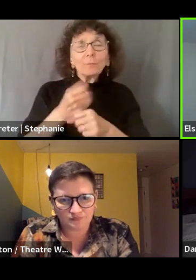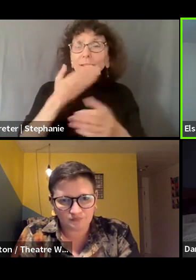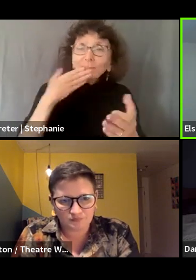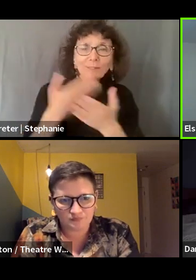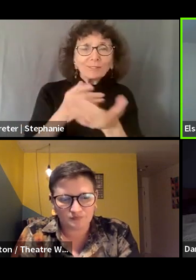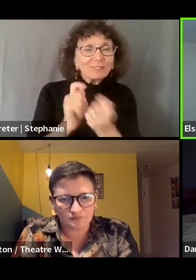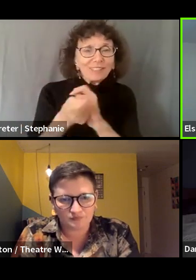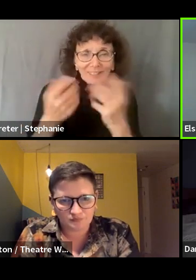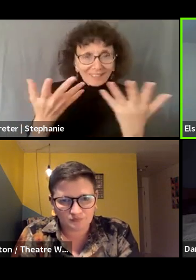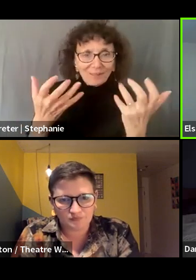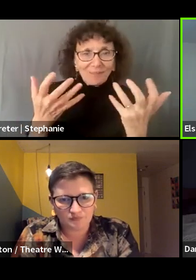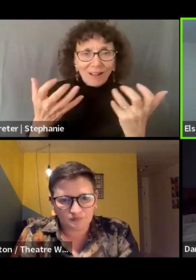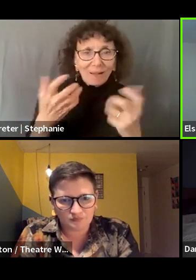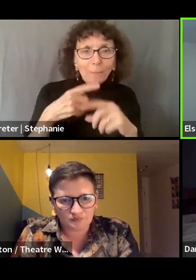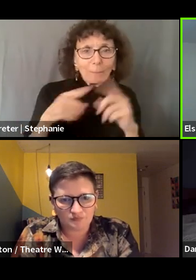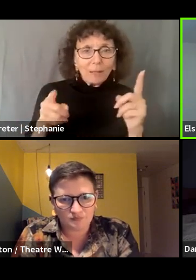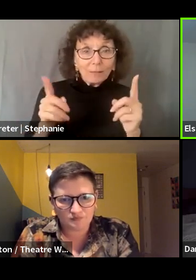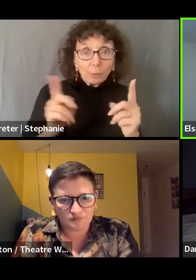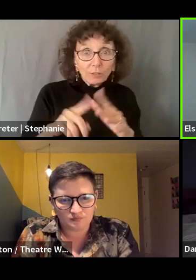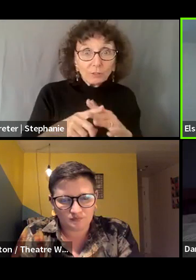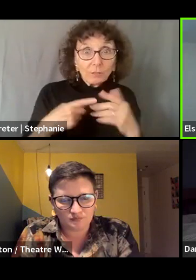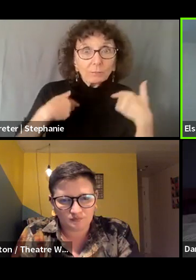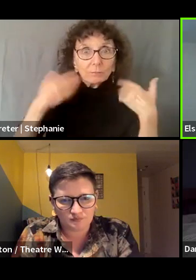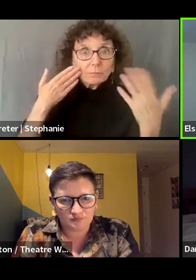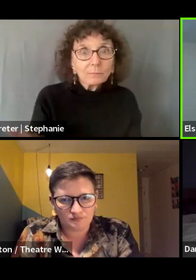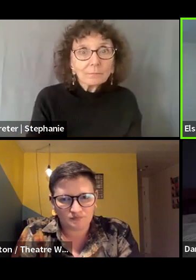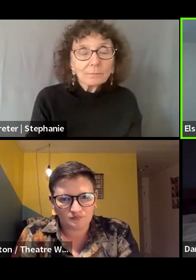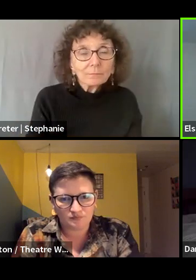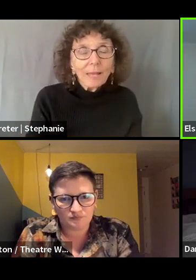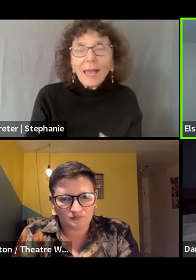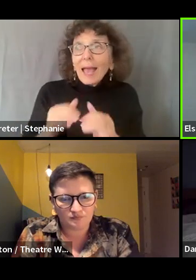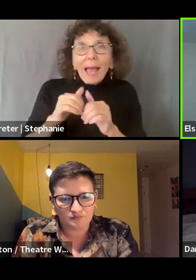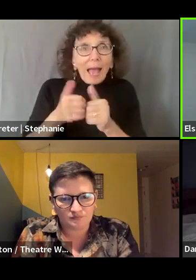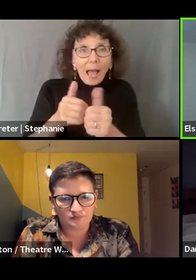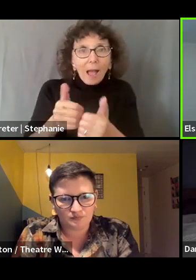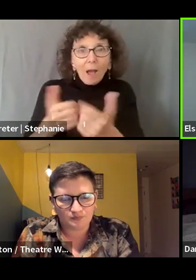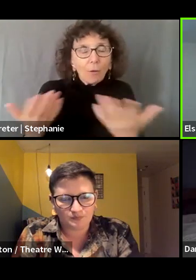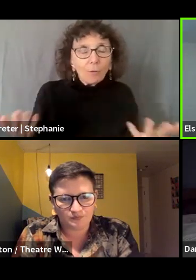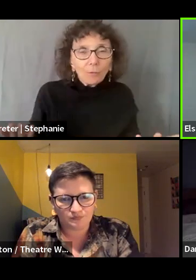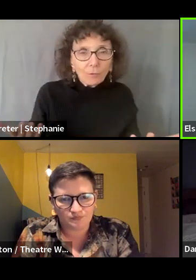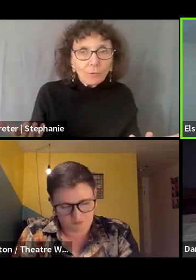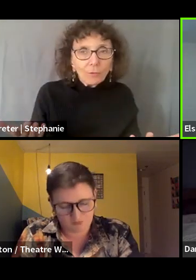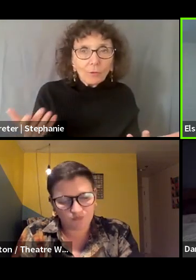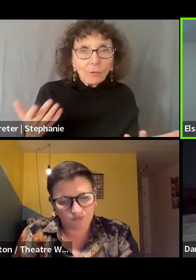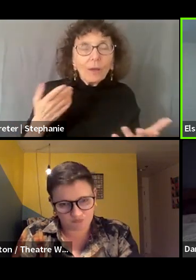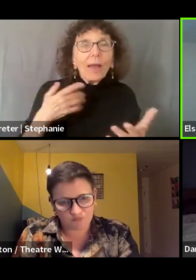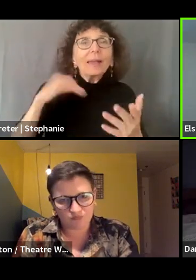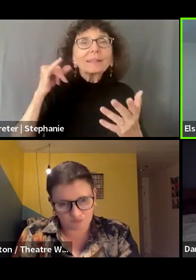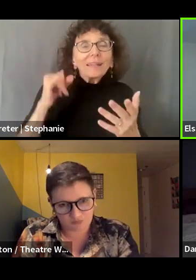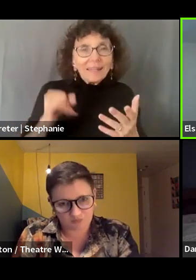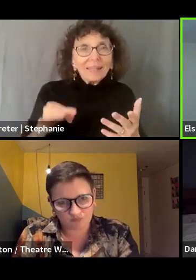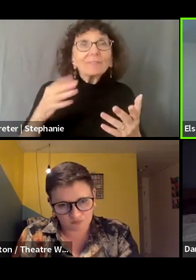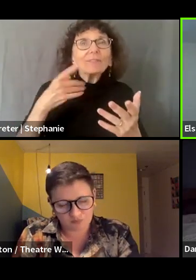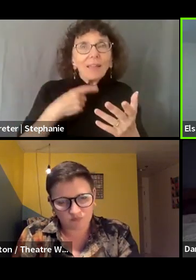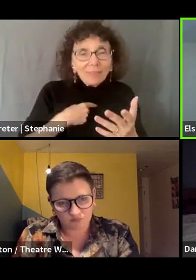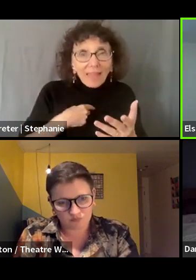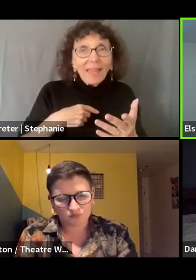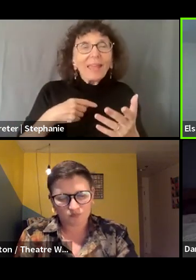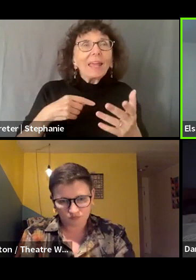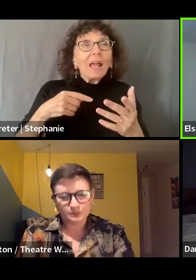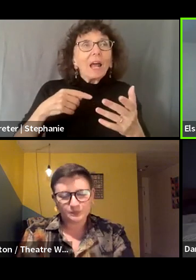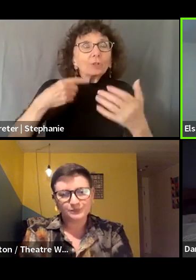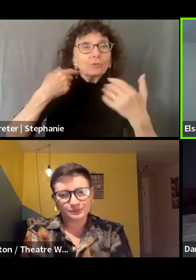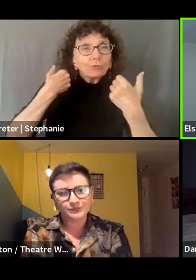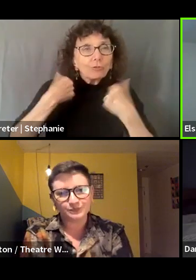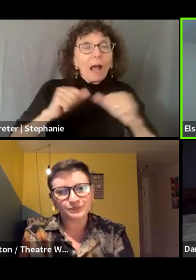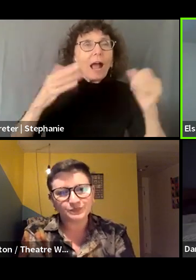where to start. They don't know how to do it in a way that doesn't kind of like dig up past, uh, harms that they've done in a way that they